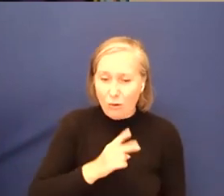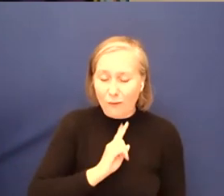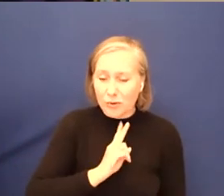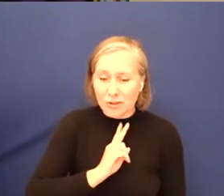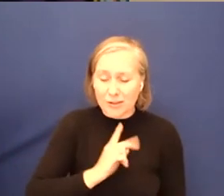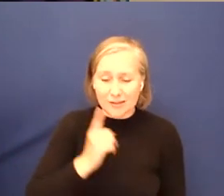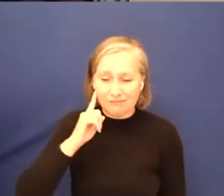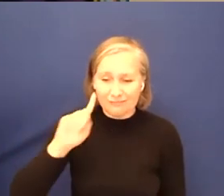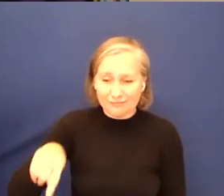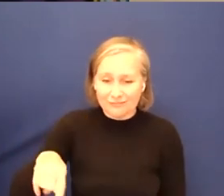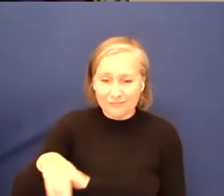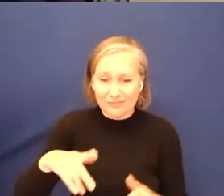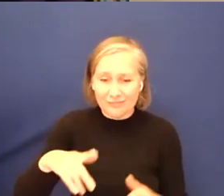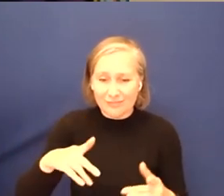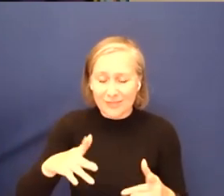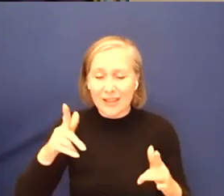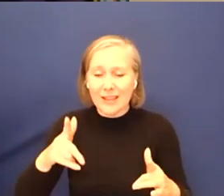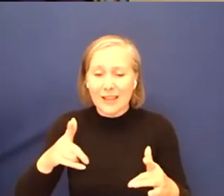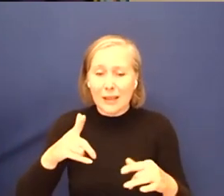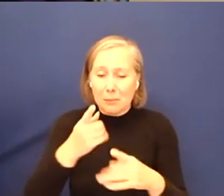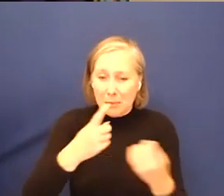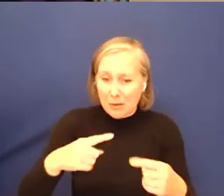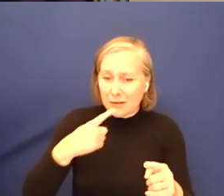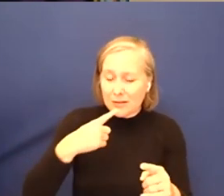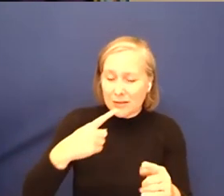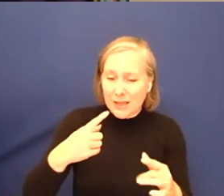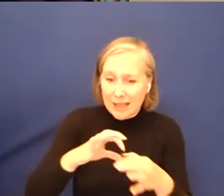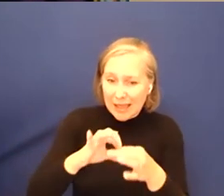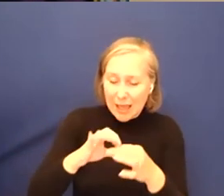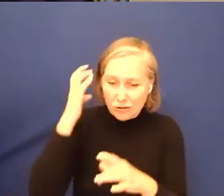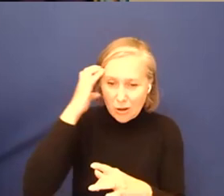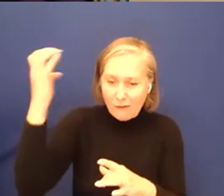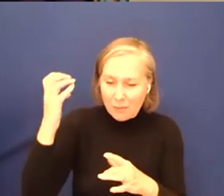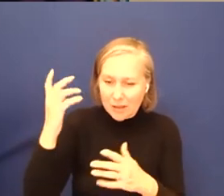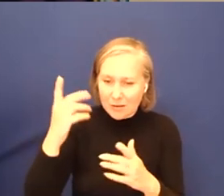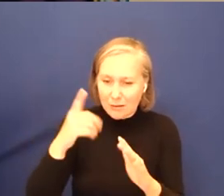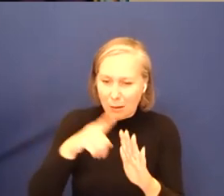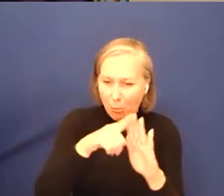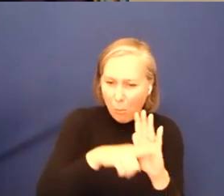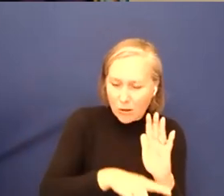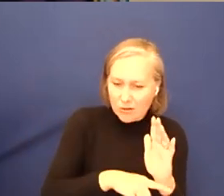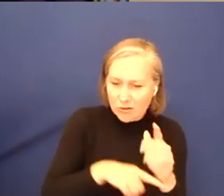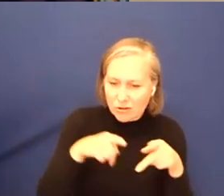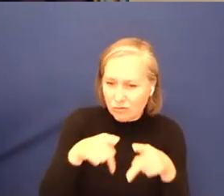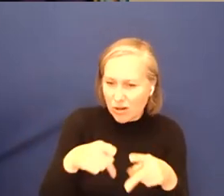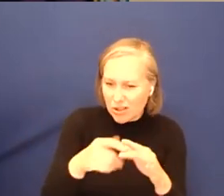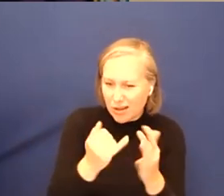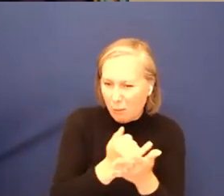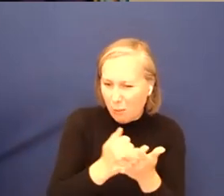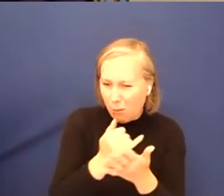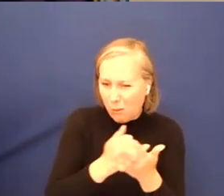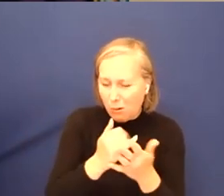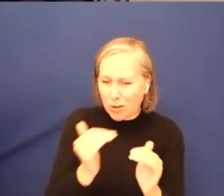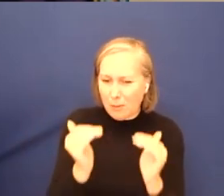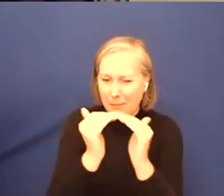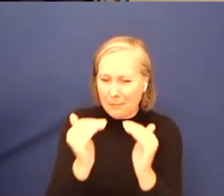been heard. We've all said that the government hasn't engaged. We've all said, as a result, policy and strategies are poor and don't meet